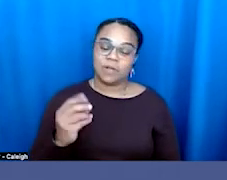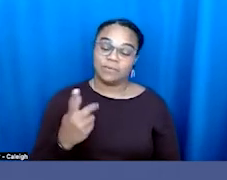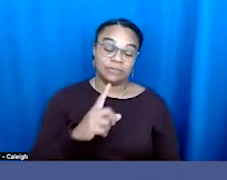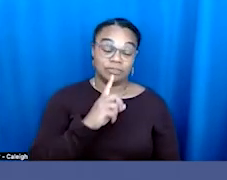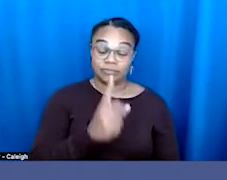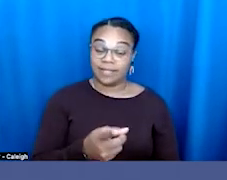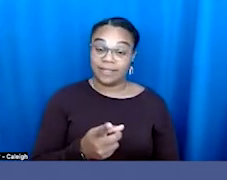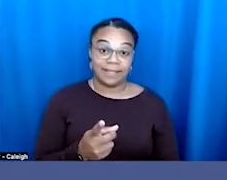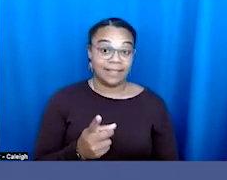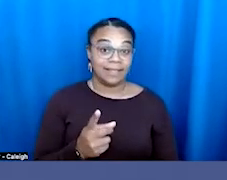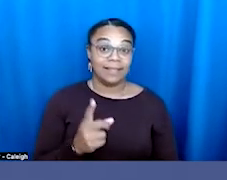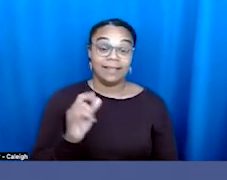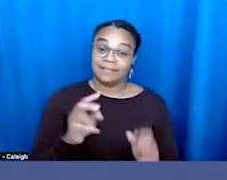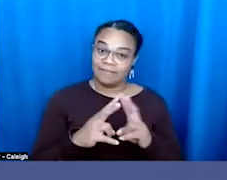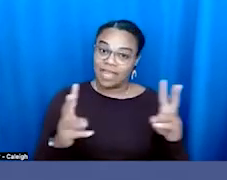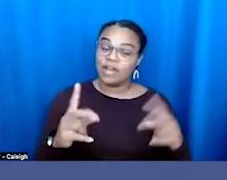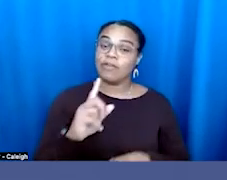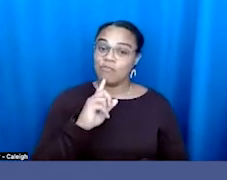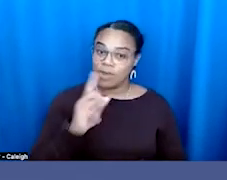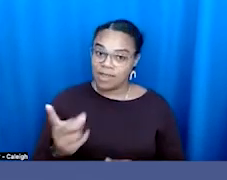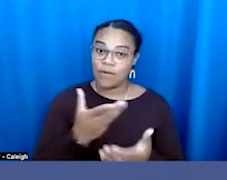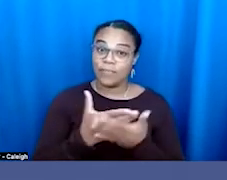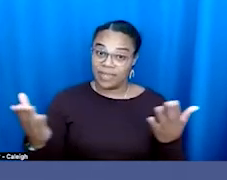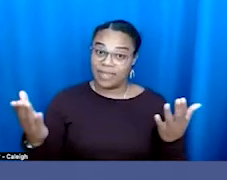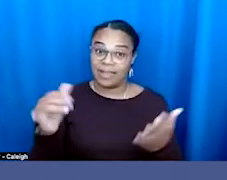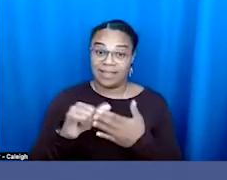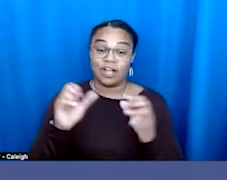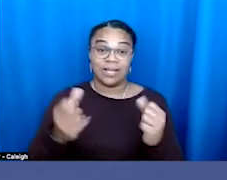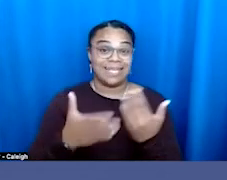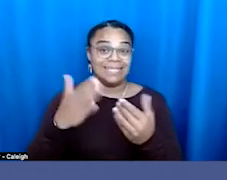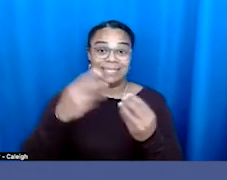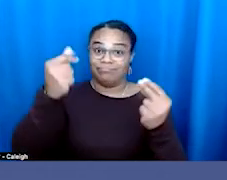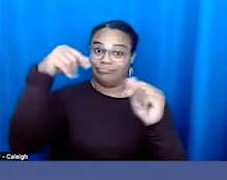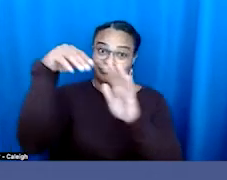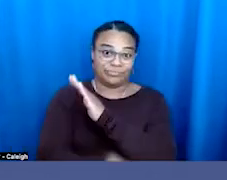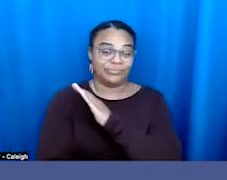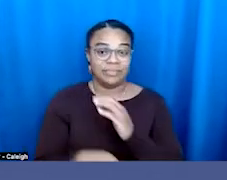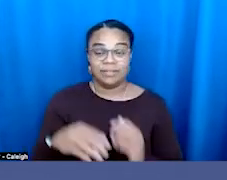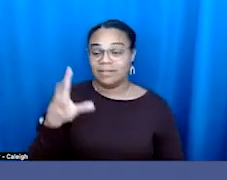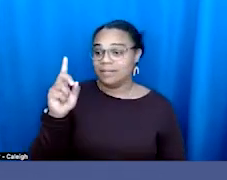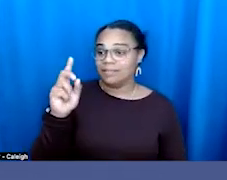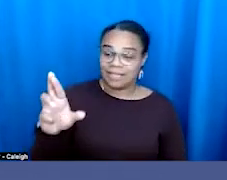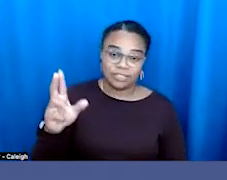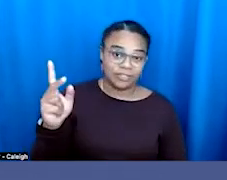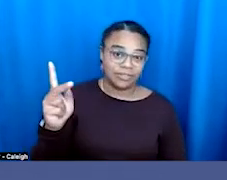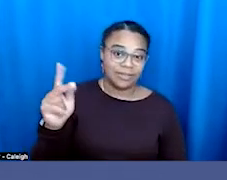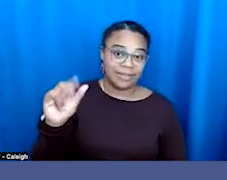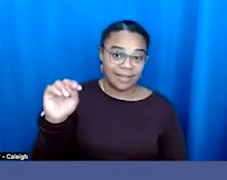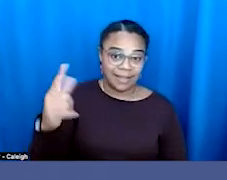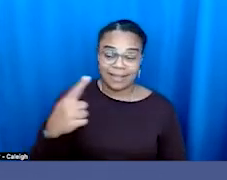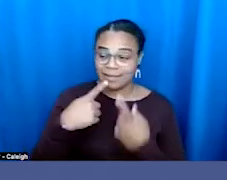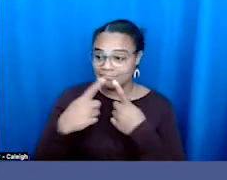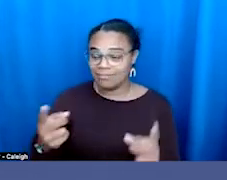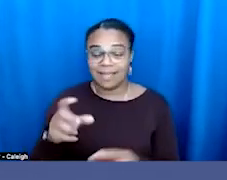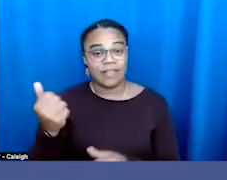is a very real thing. And we have to understand, as Dr. King told us, and others have, and our own lives have